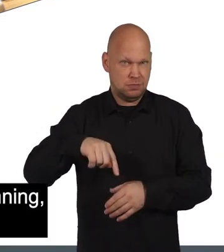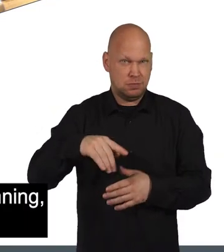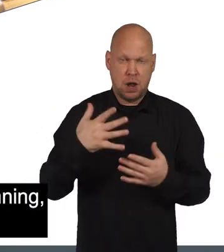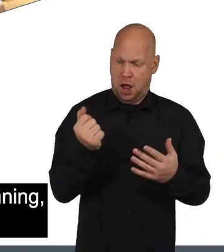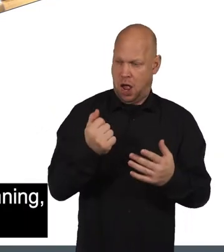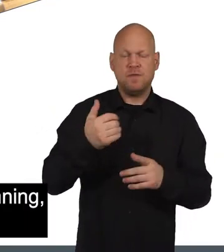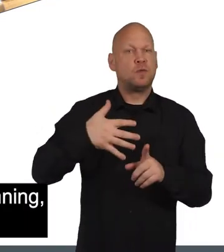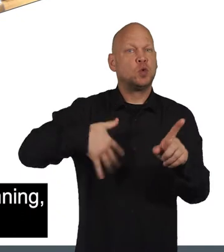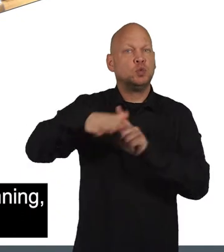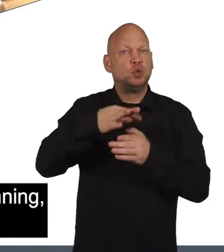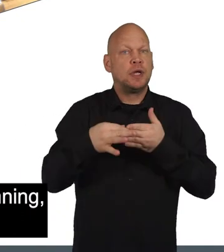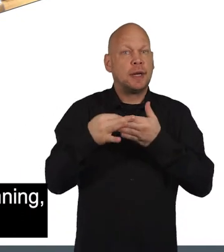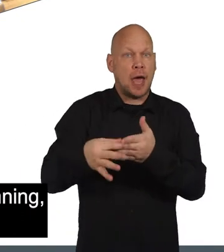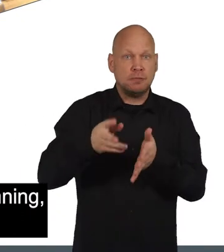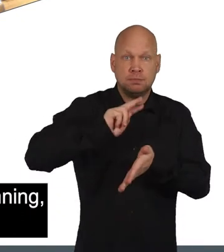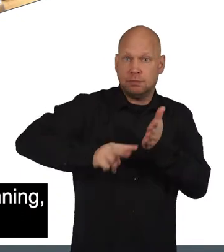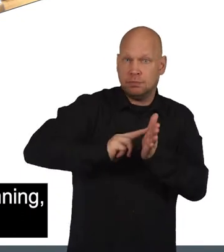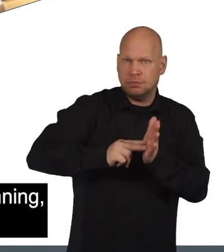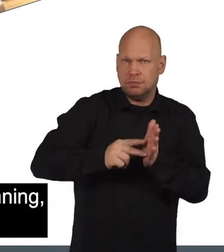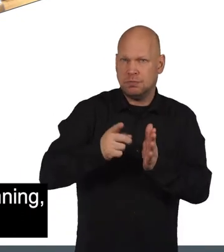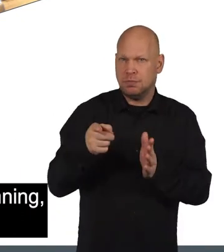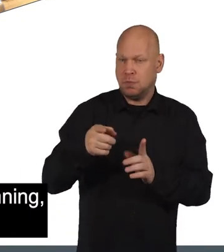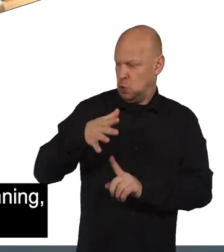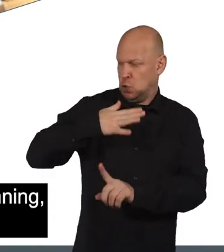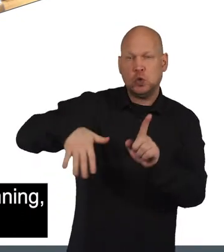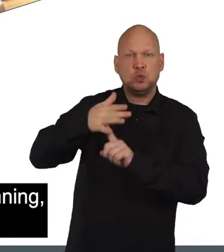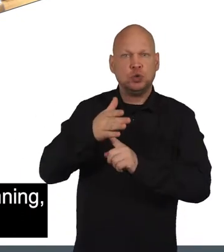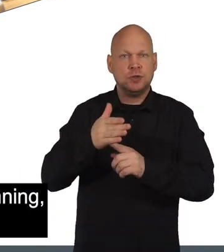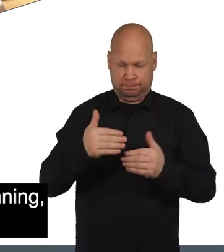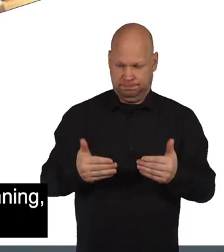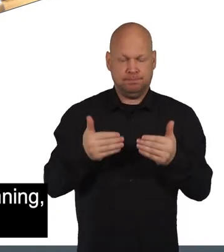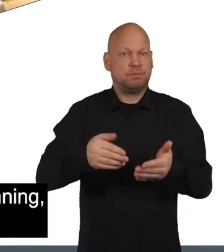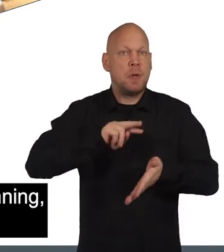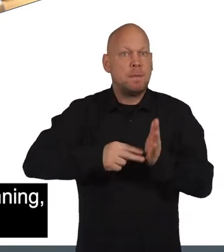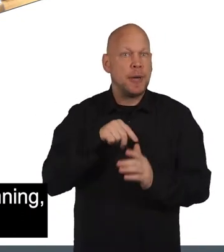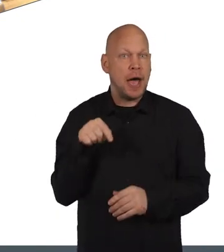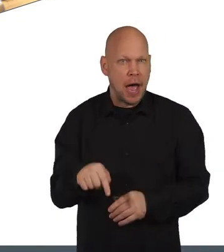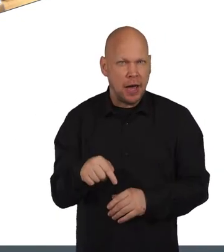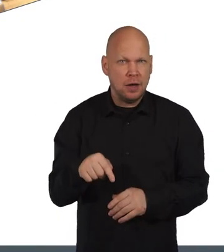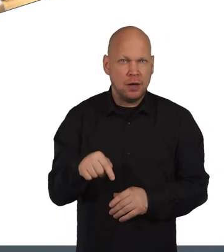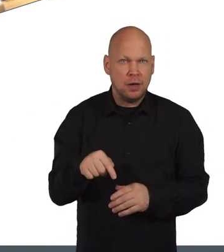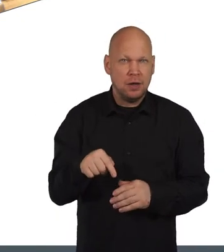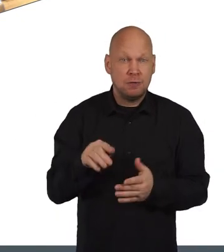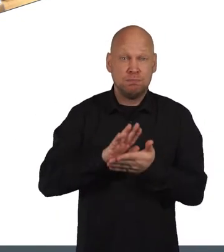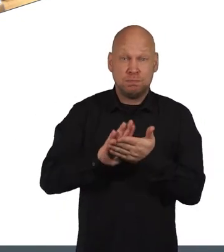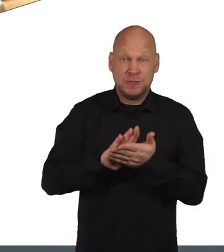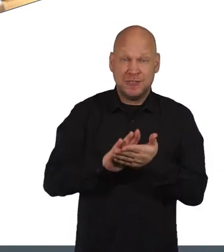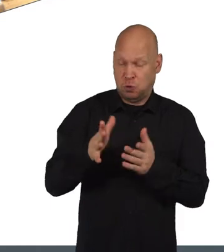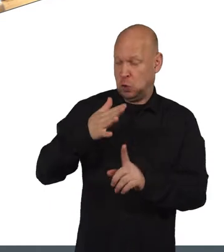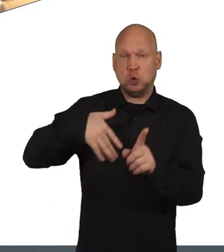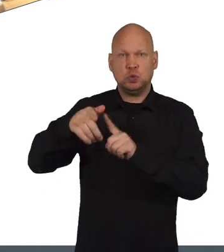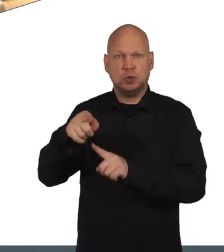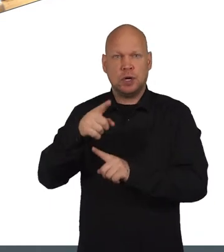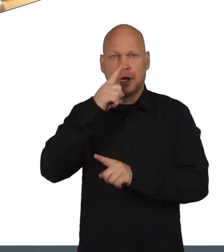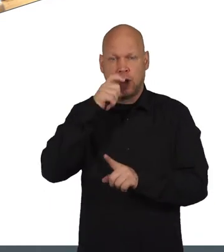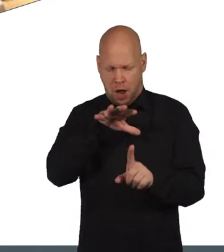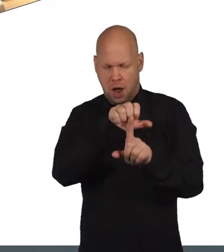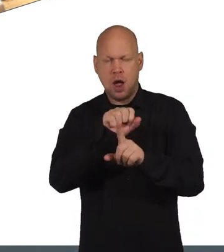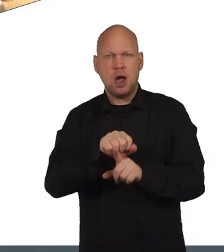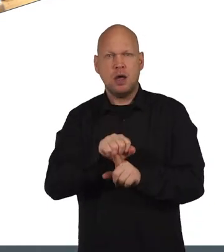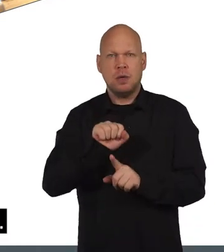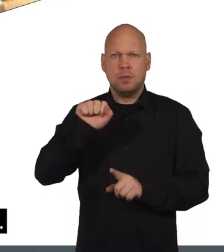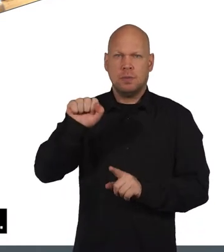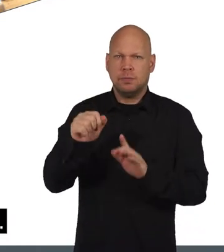There are more community led forms of planning, such as community action plans in which communities identify their own